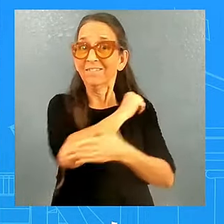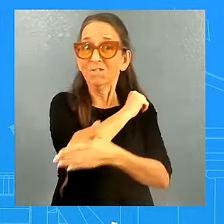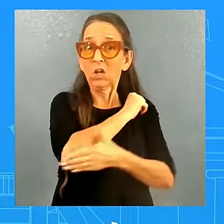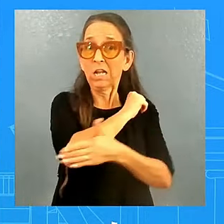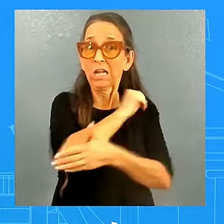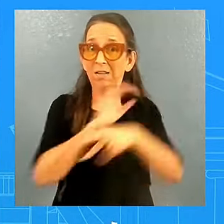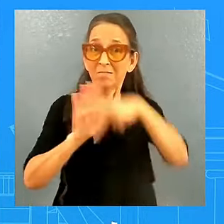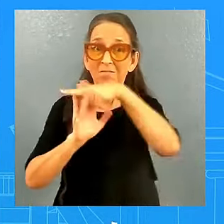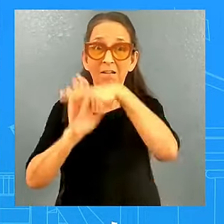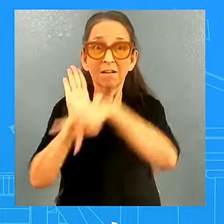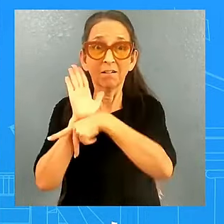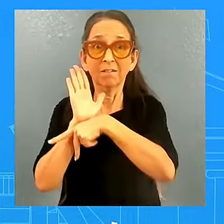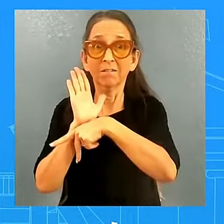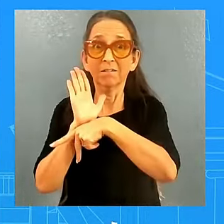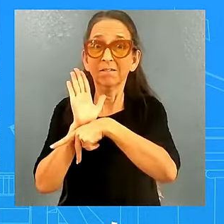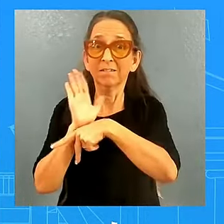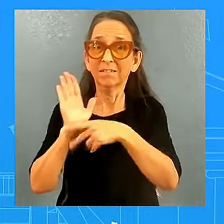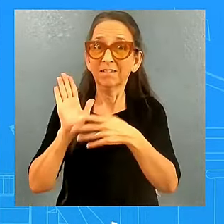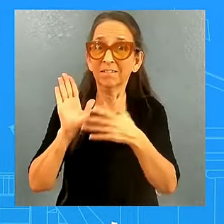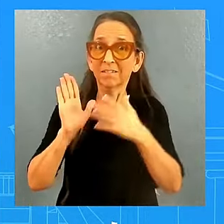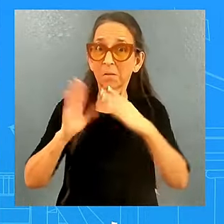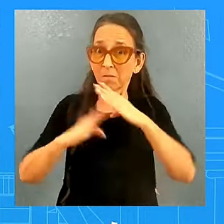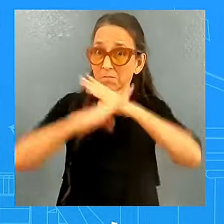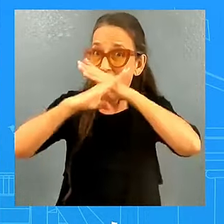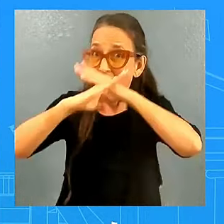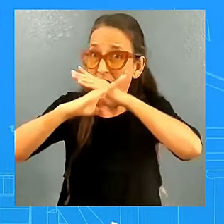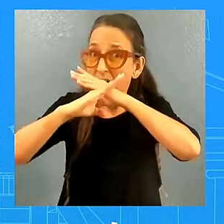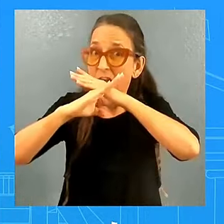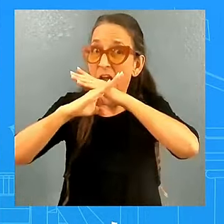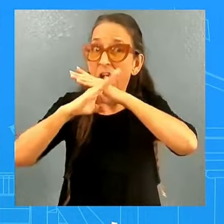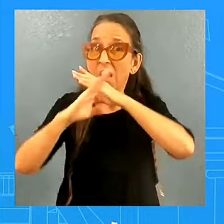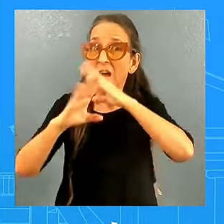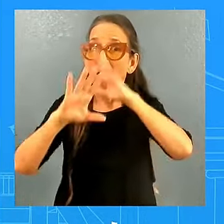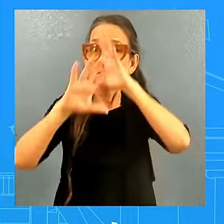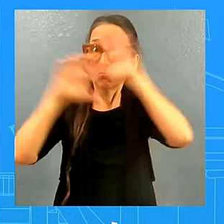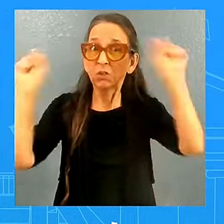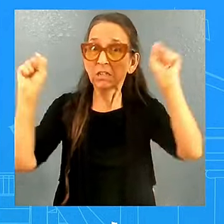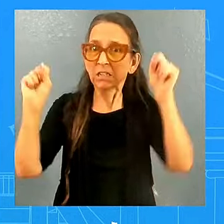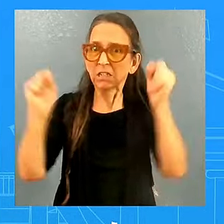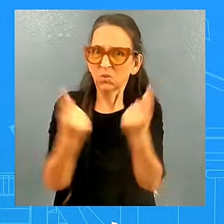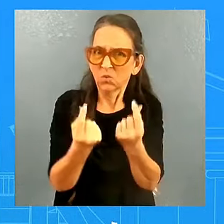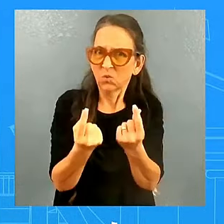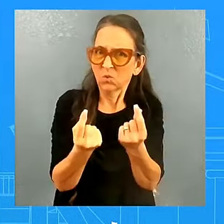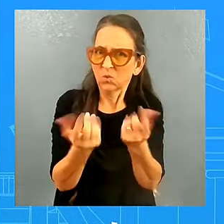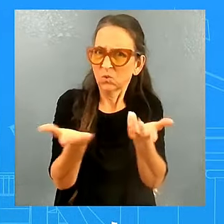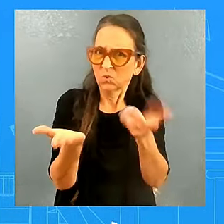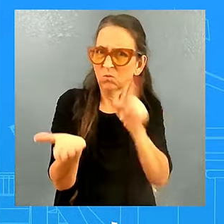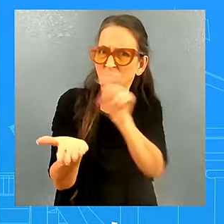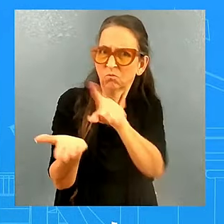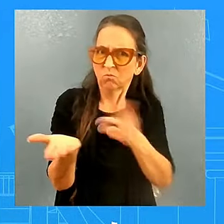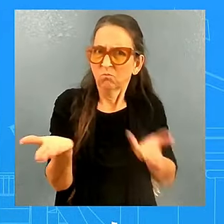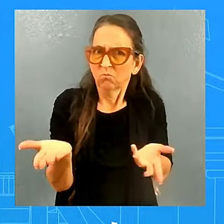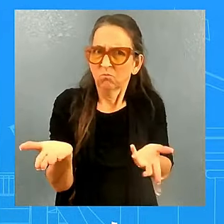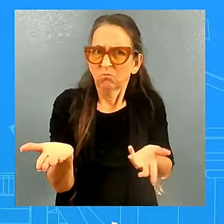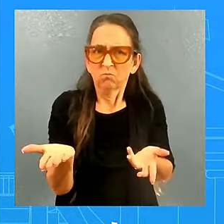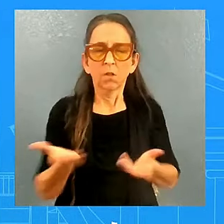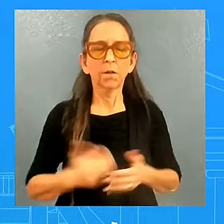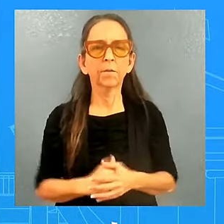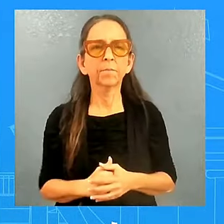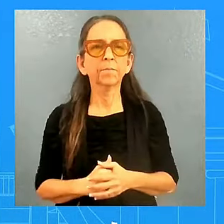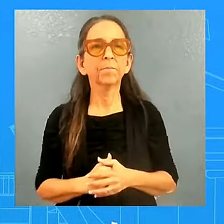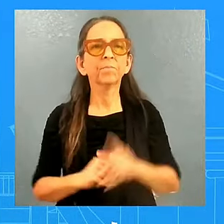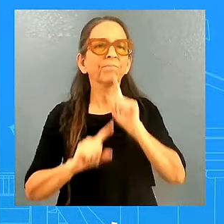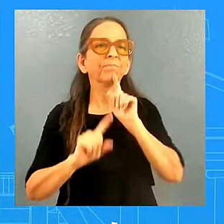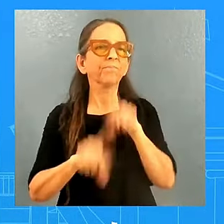way of some of the president's foreign policy? I mean, look, it's not unusual, right, for a president-elect to hear